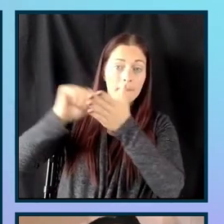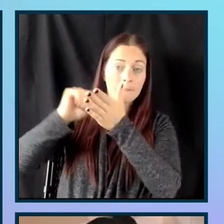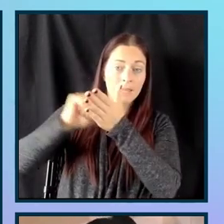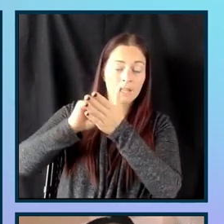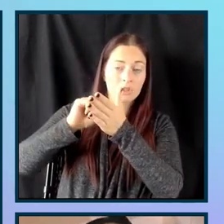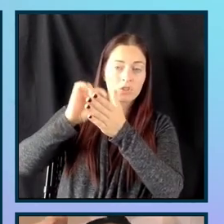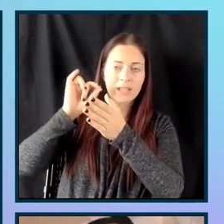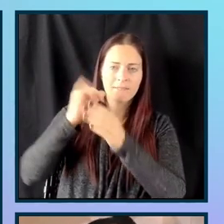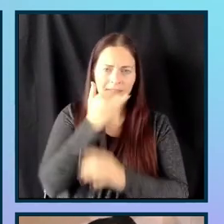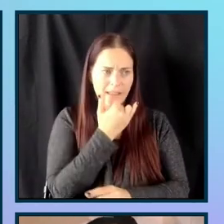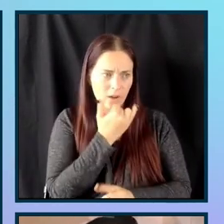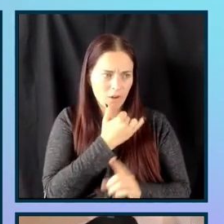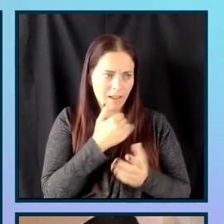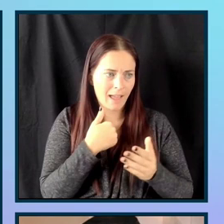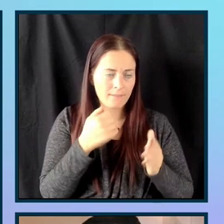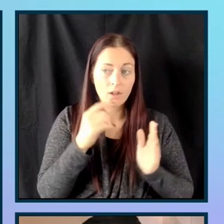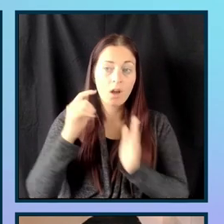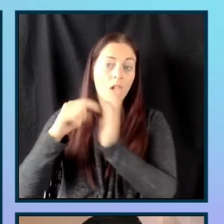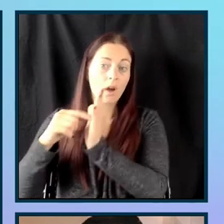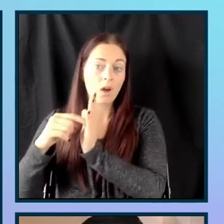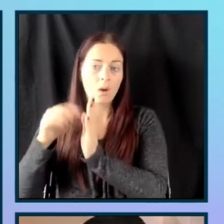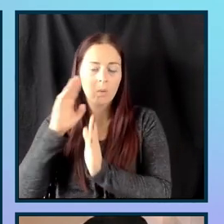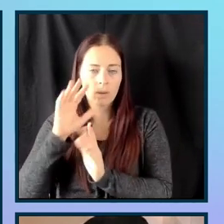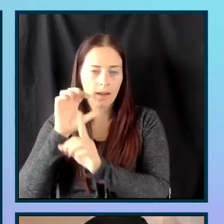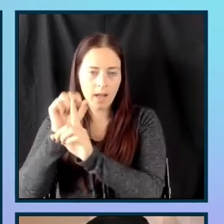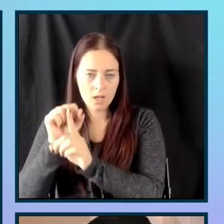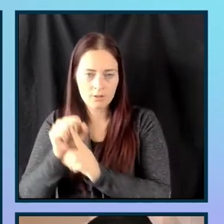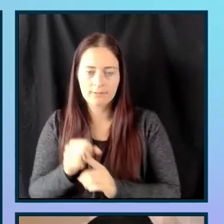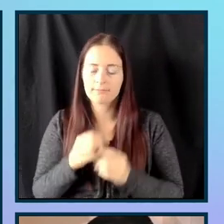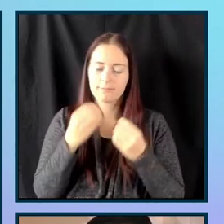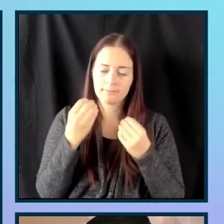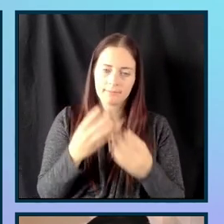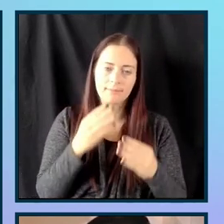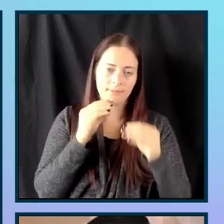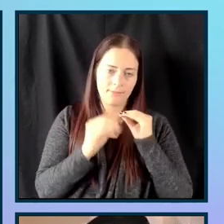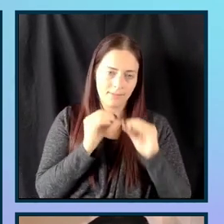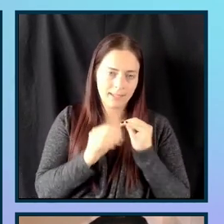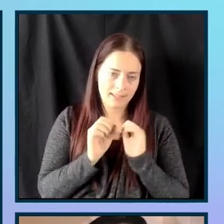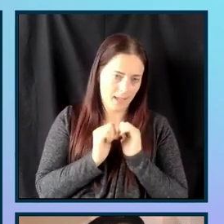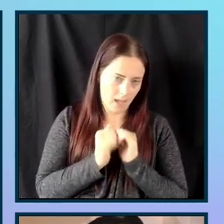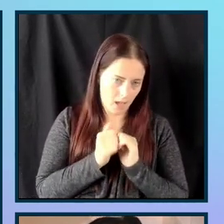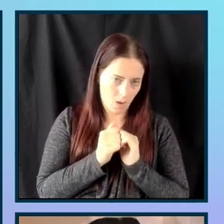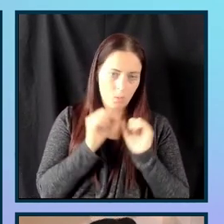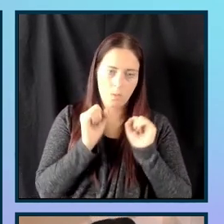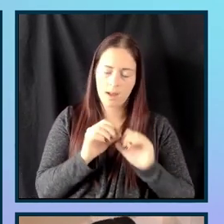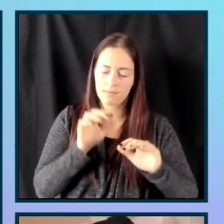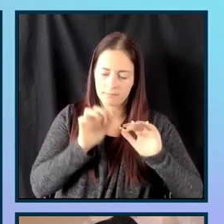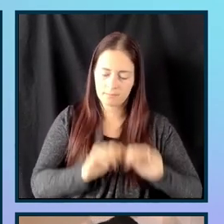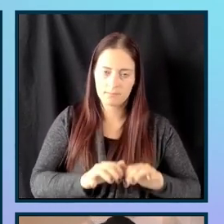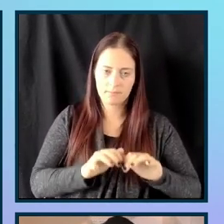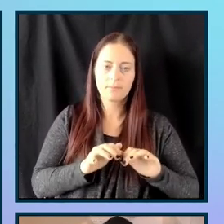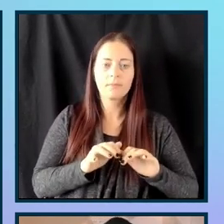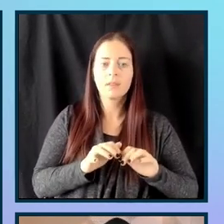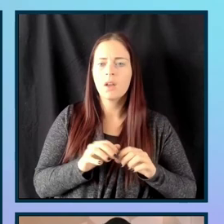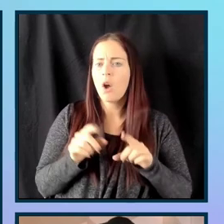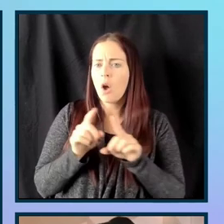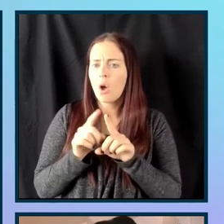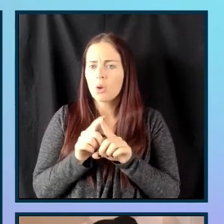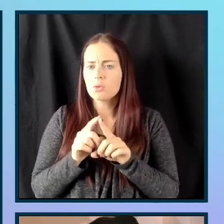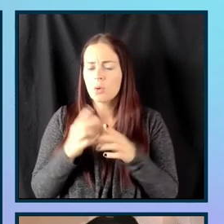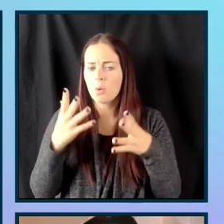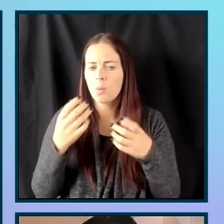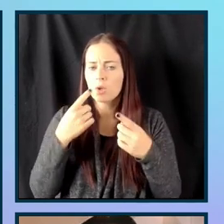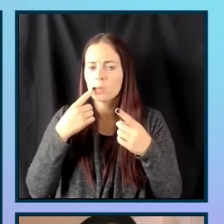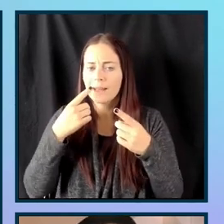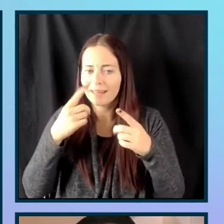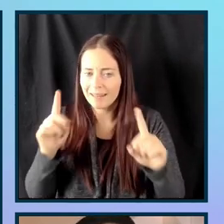forms and kind of jump into those input fields that have those errors. And we also want to announce any errors with ARIA